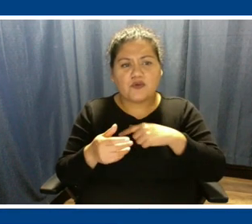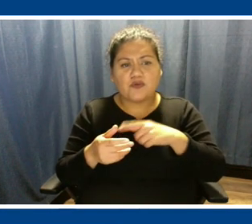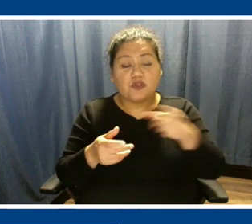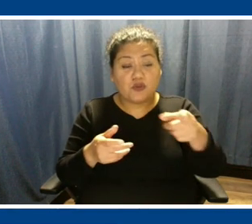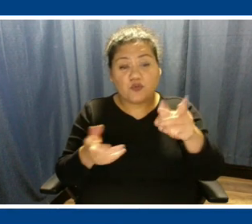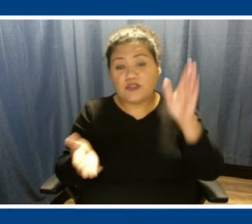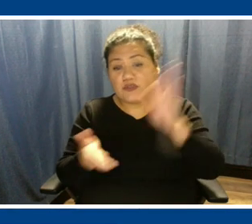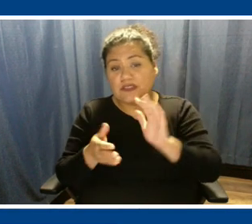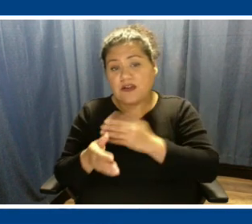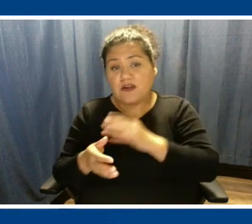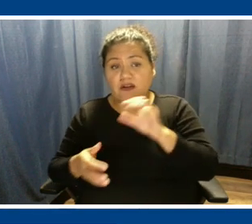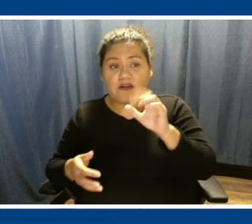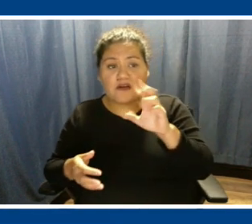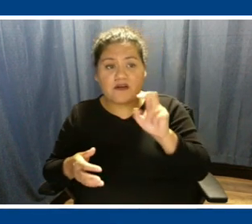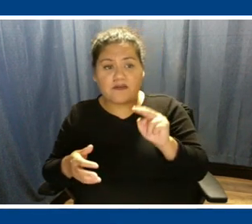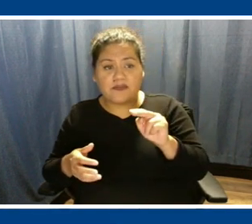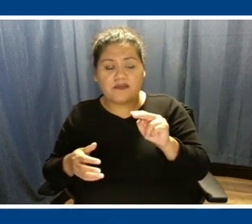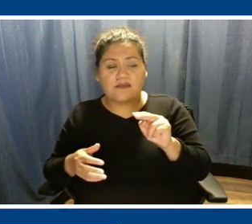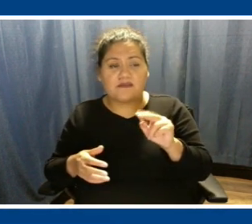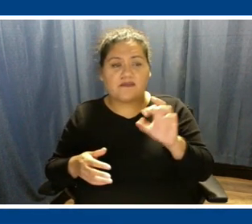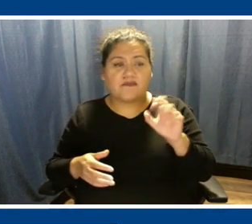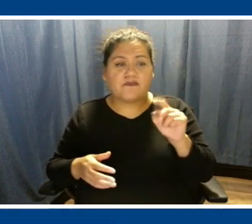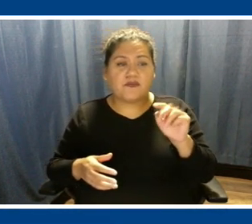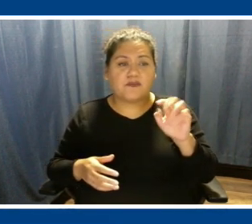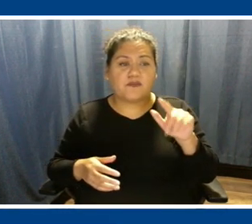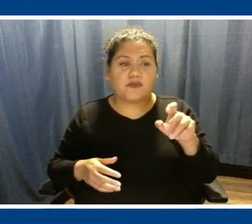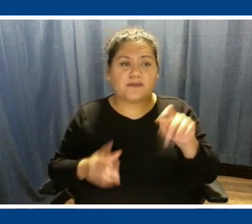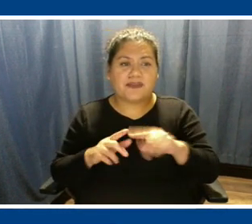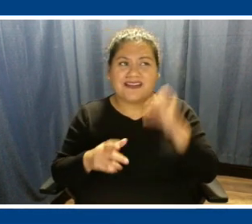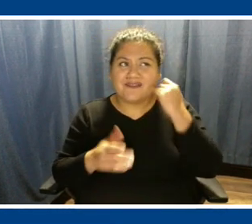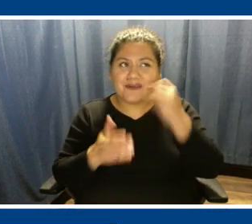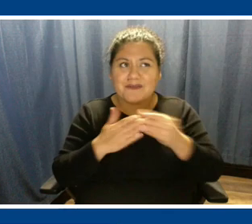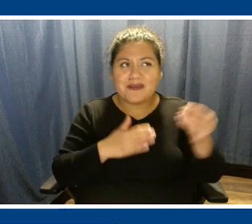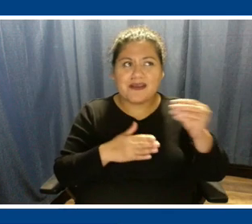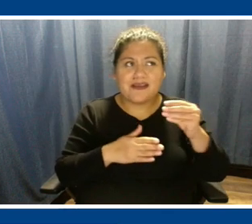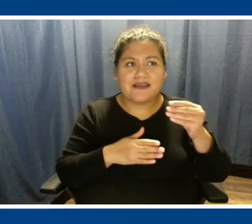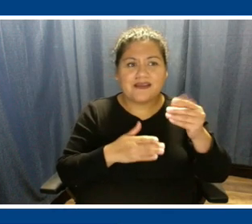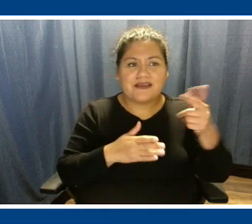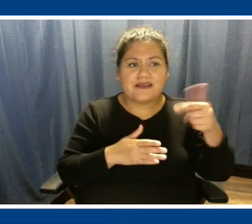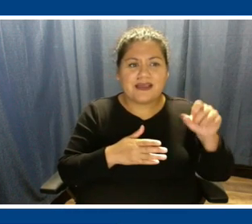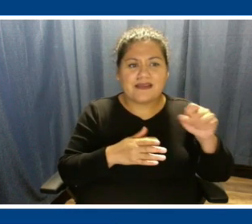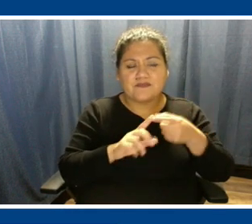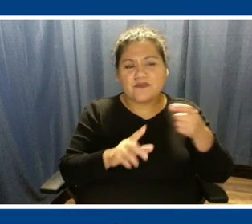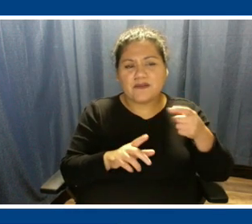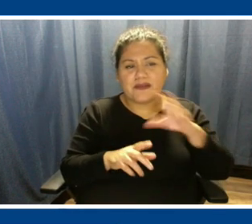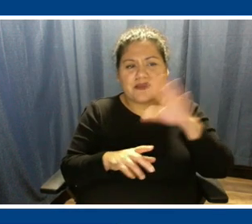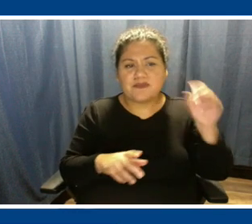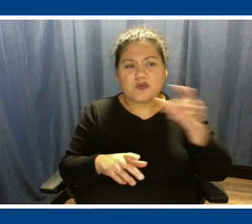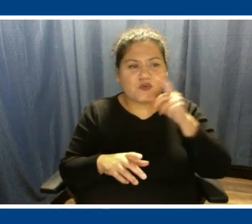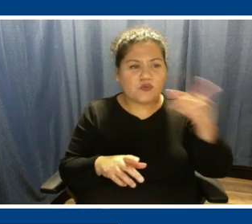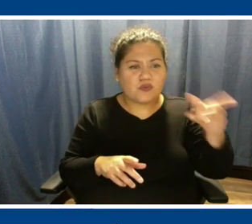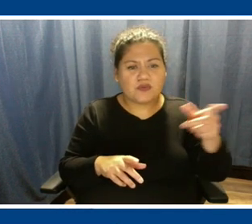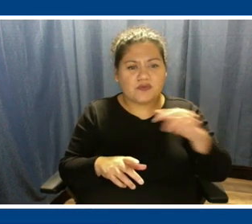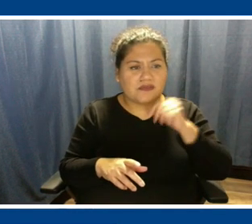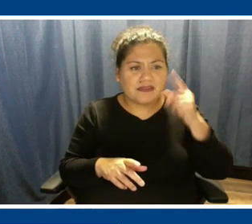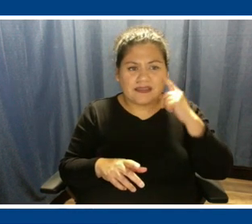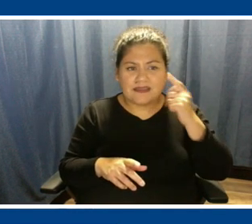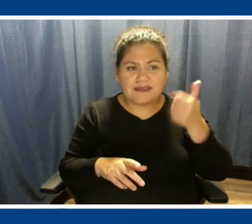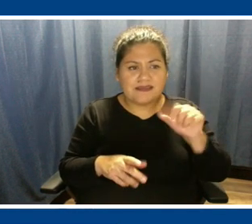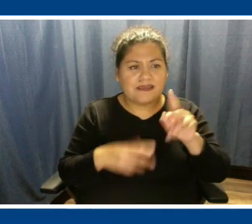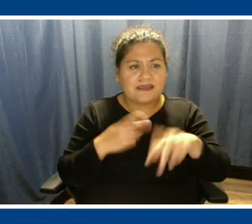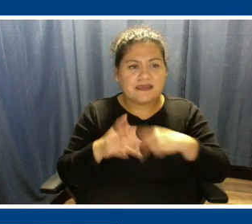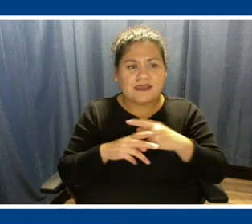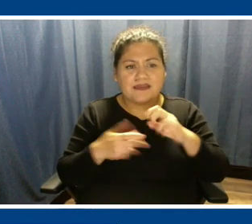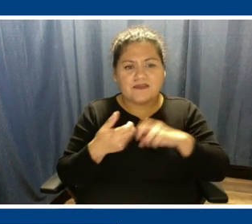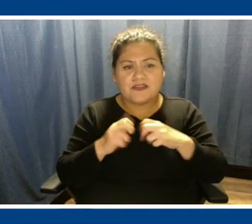but if we're purchasing gas from these companies that just really don't seem to think there's any kind of issue there,